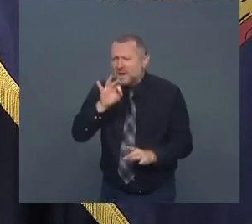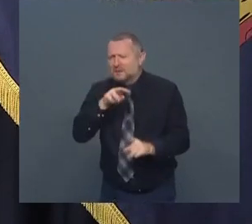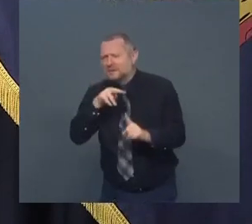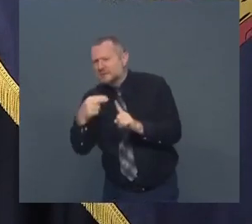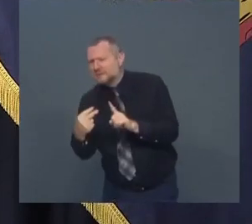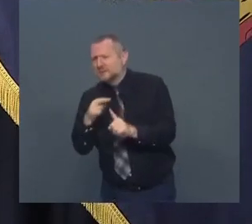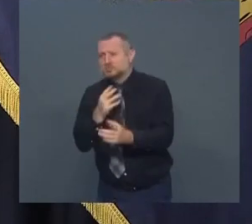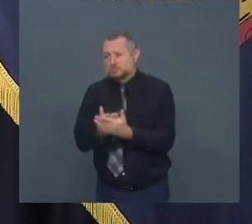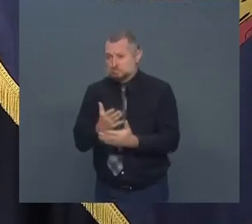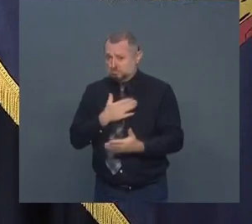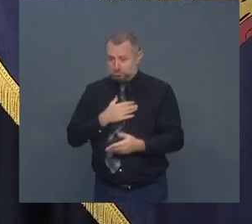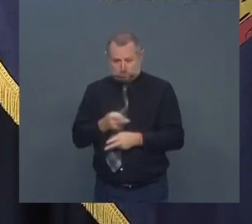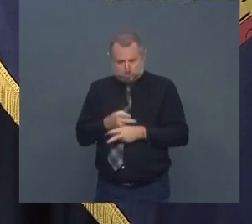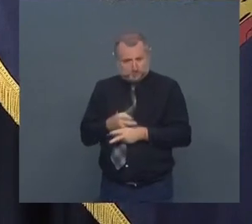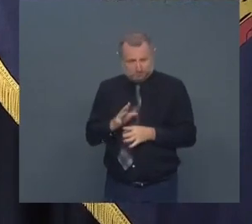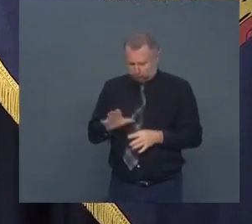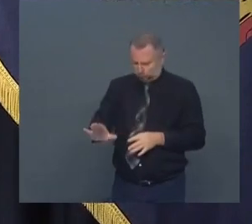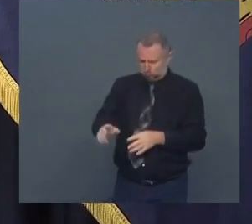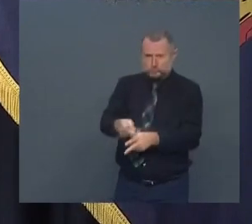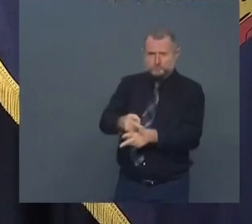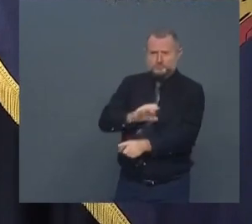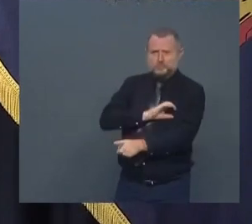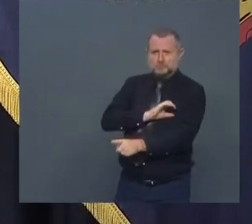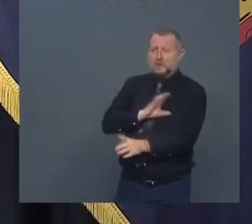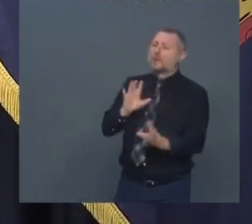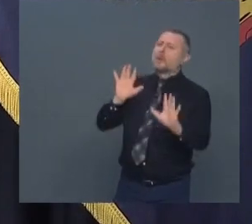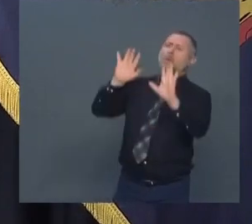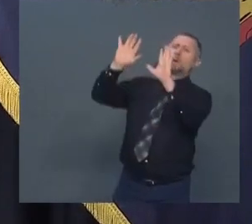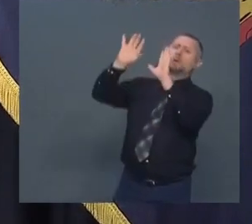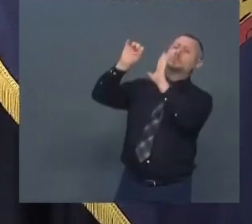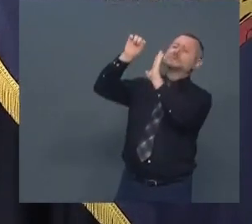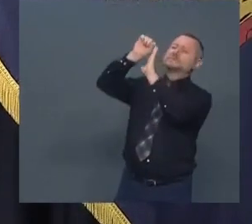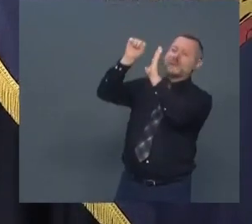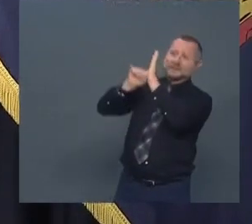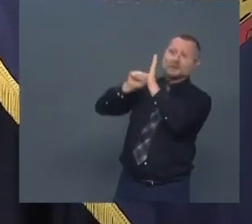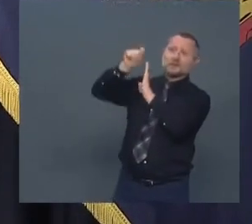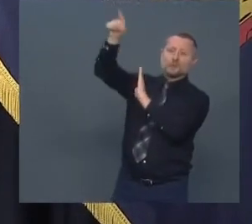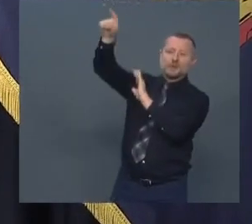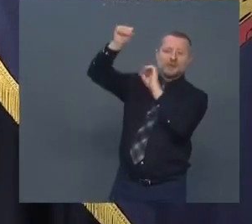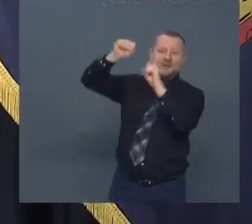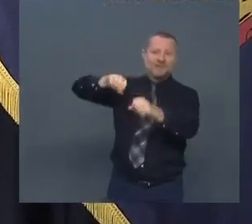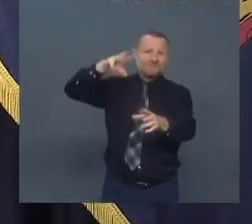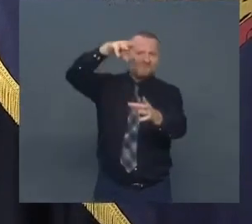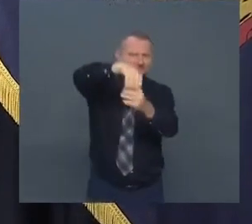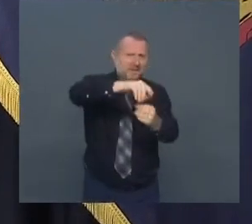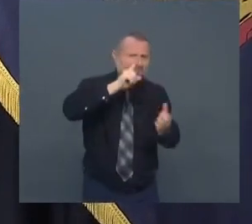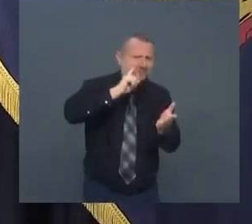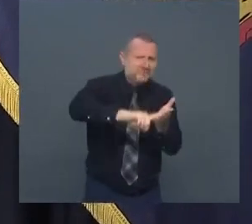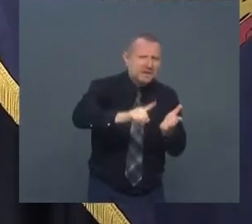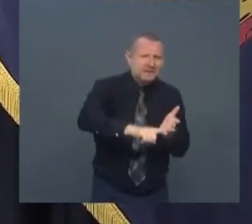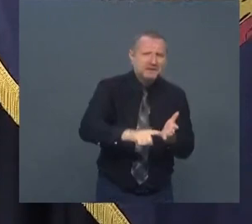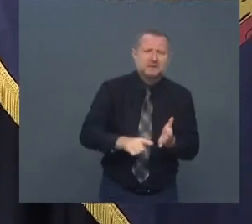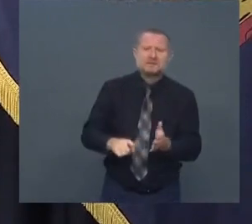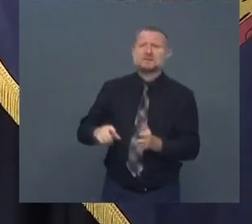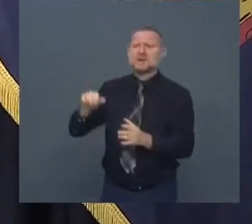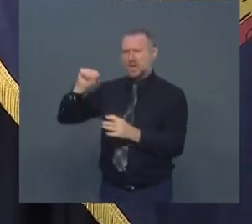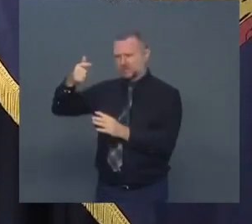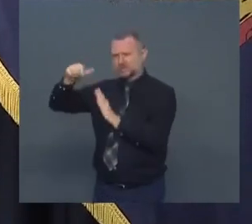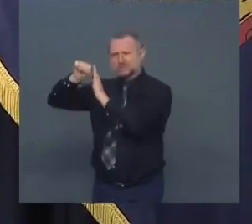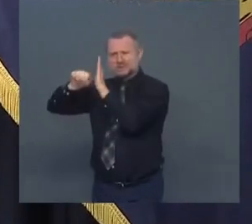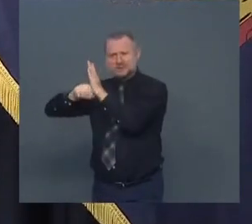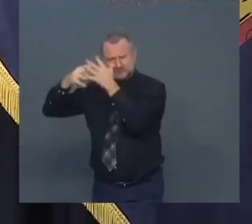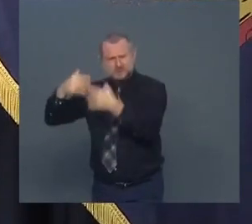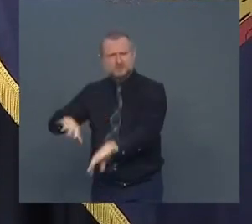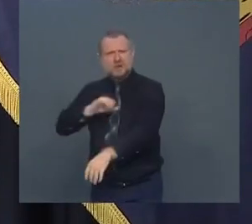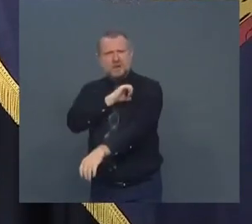departments? The state attorney general can be directed to investigate. The state attorney general has investigatory authority. I